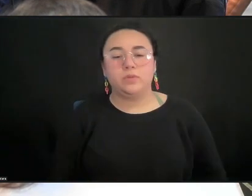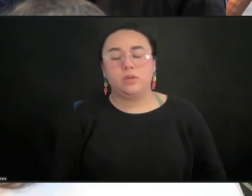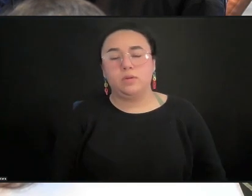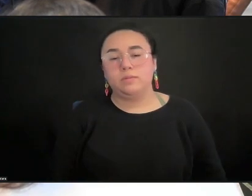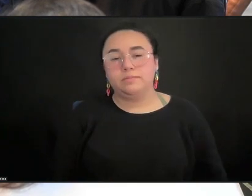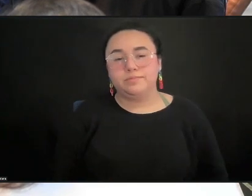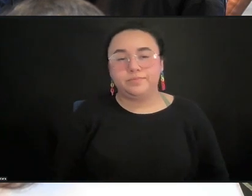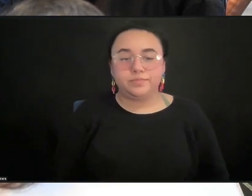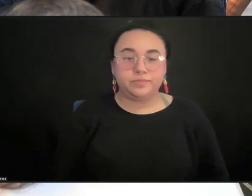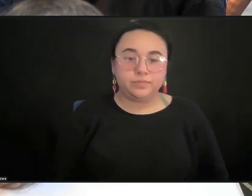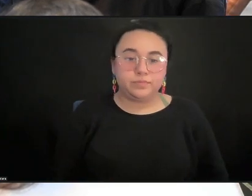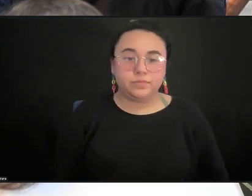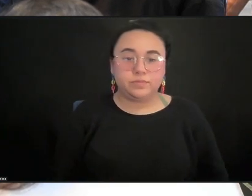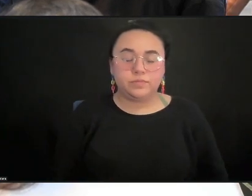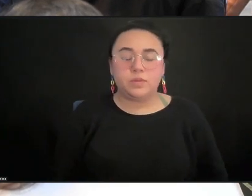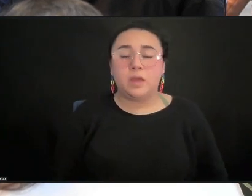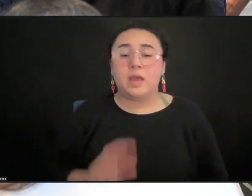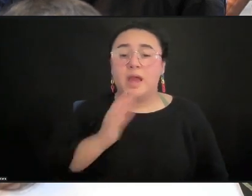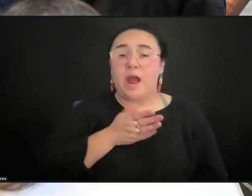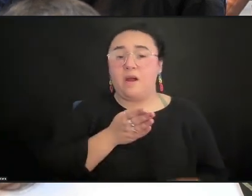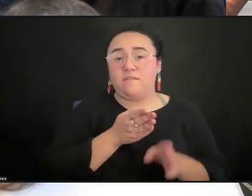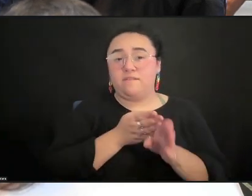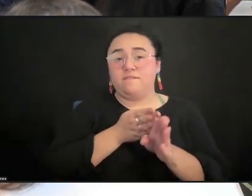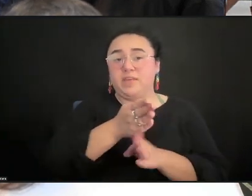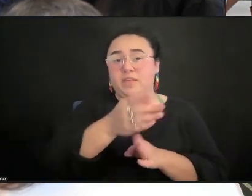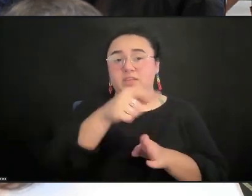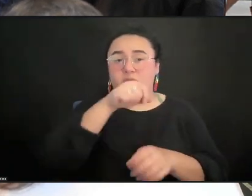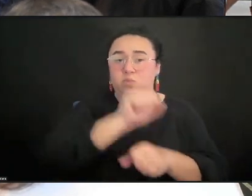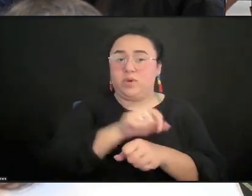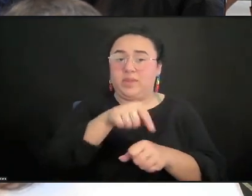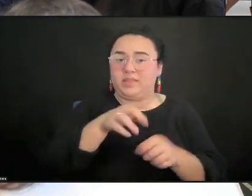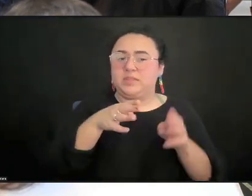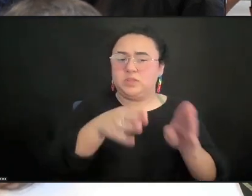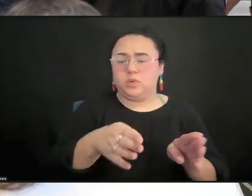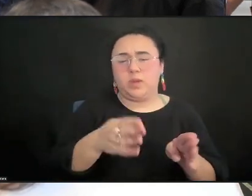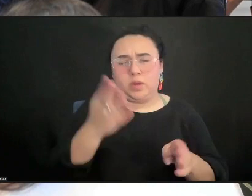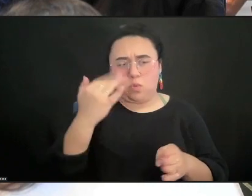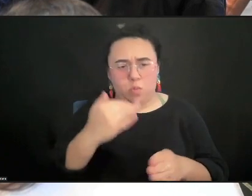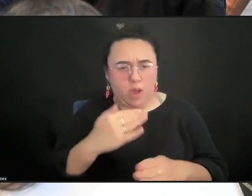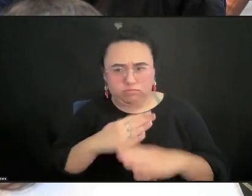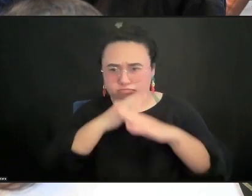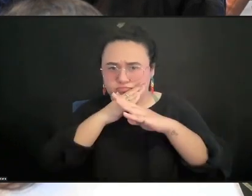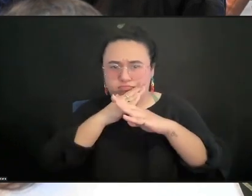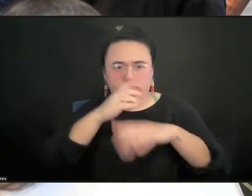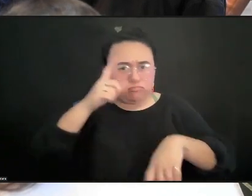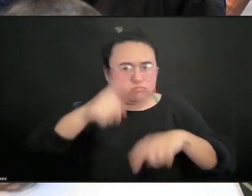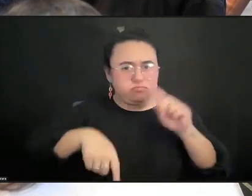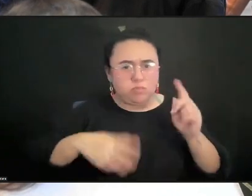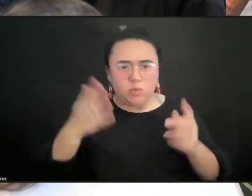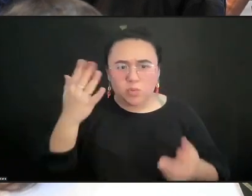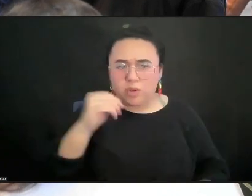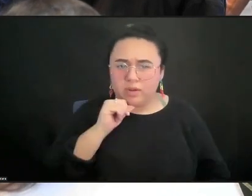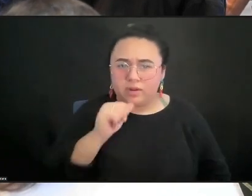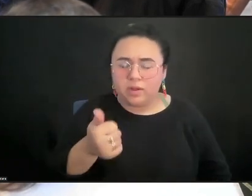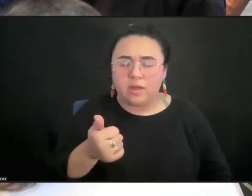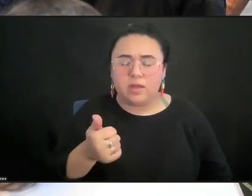working in this way? What is preventing our world from listening to the artists, from working with them, from